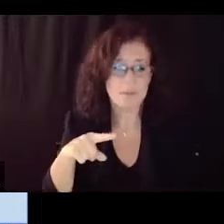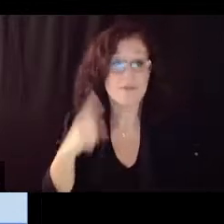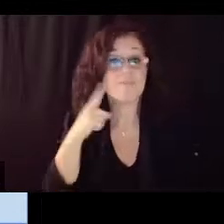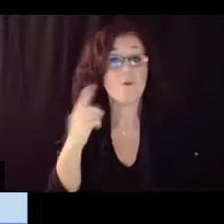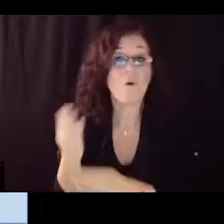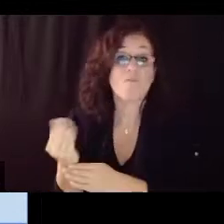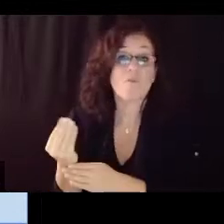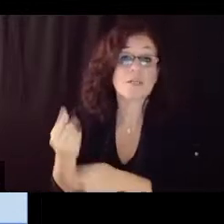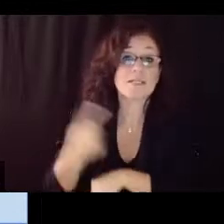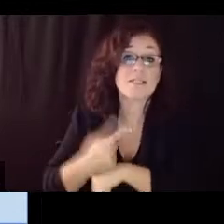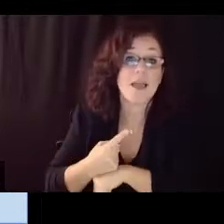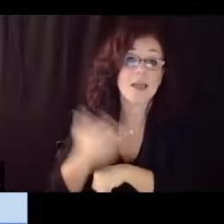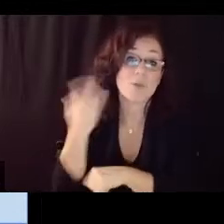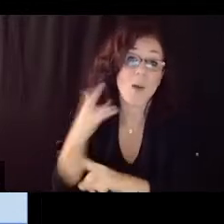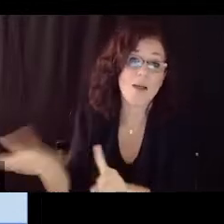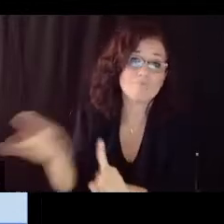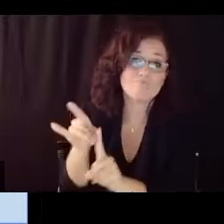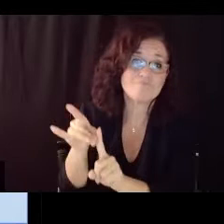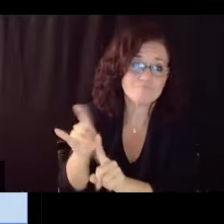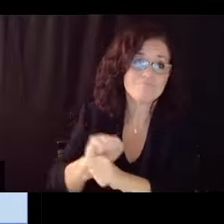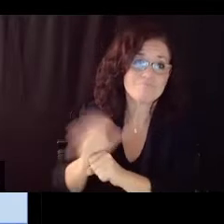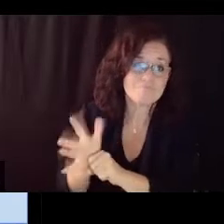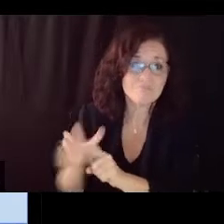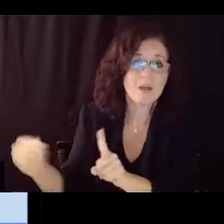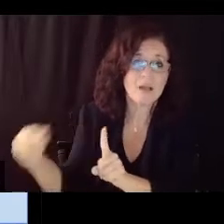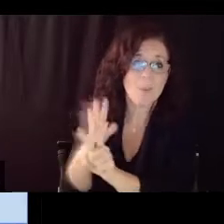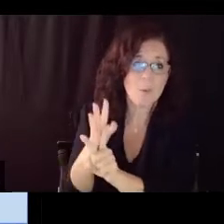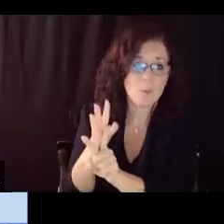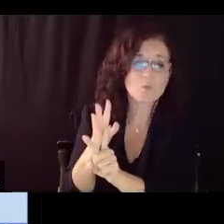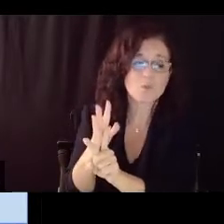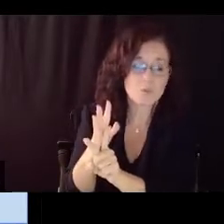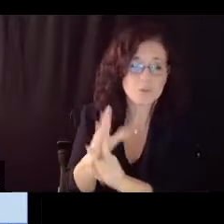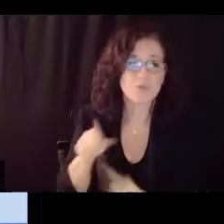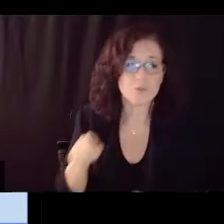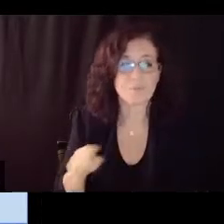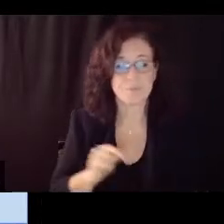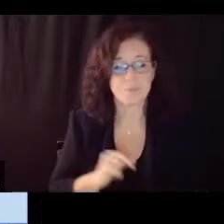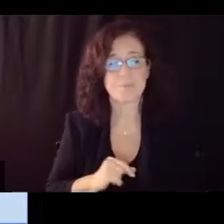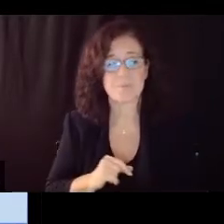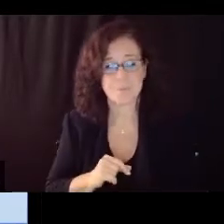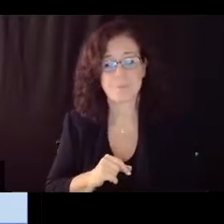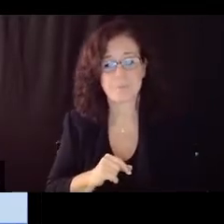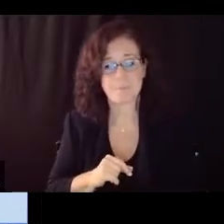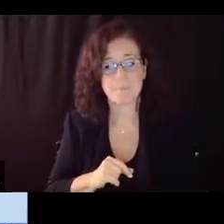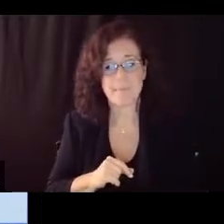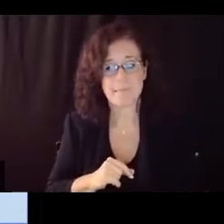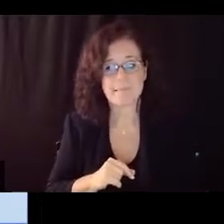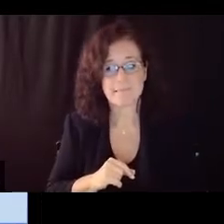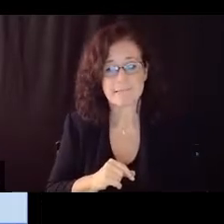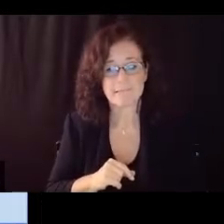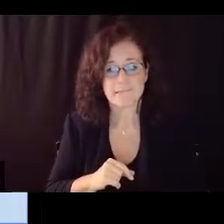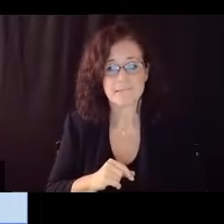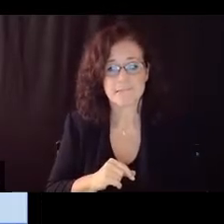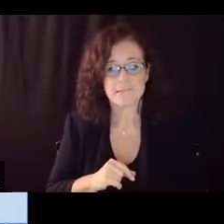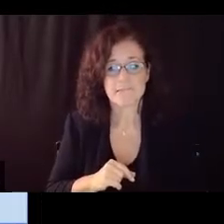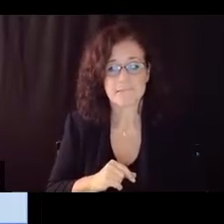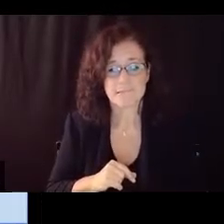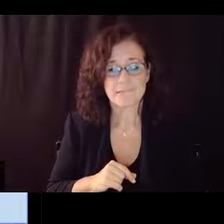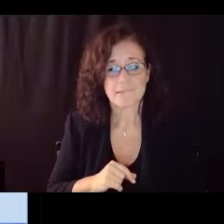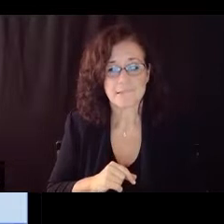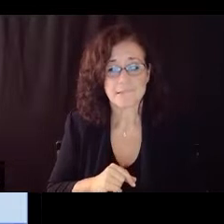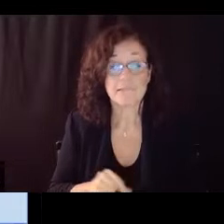quarantine because of close contact with a positive case um however there have been um